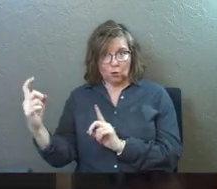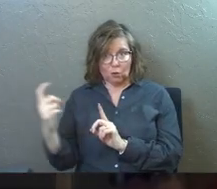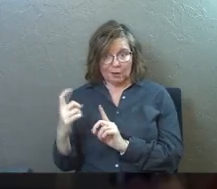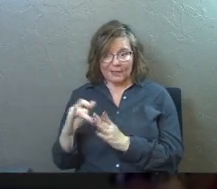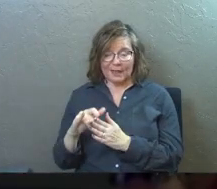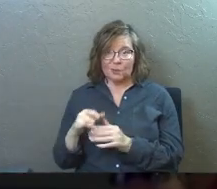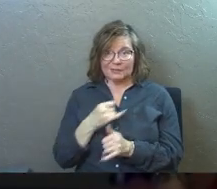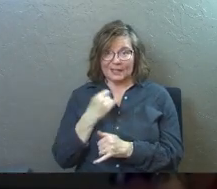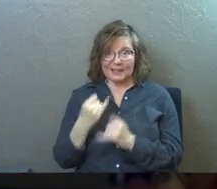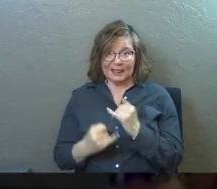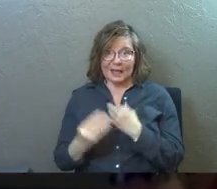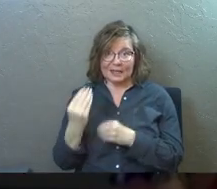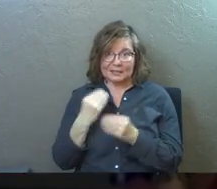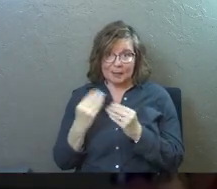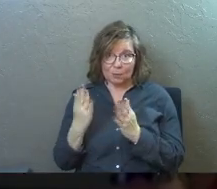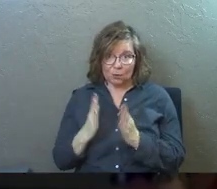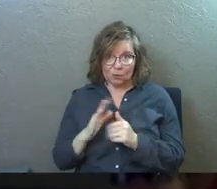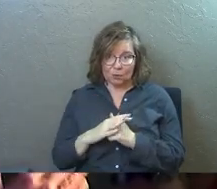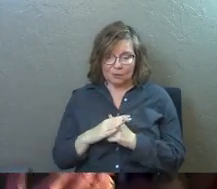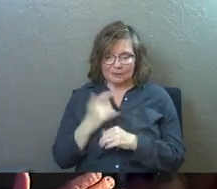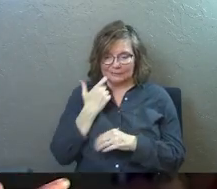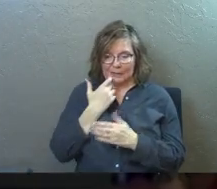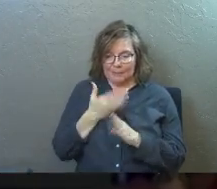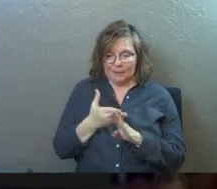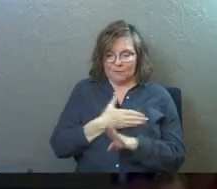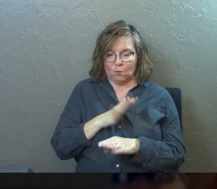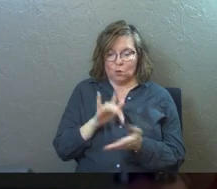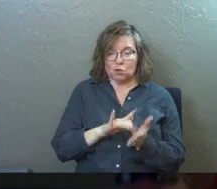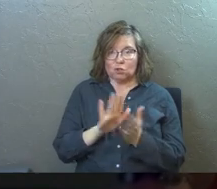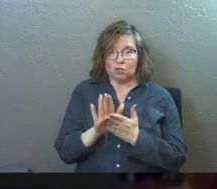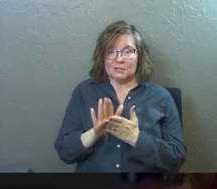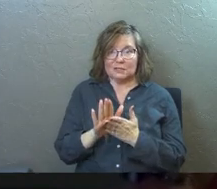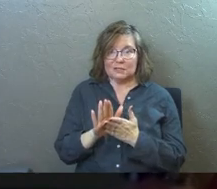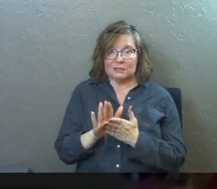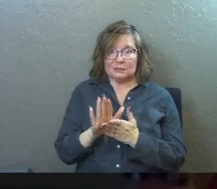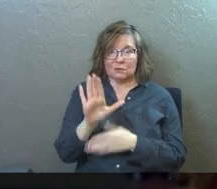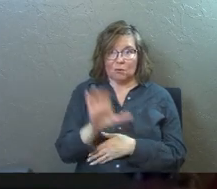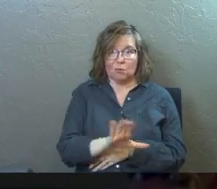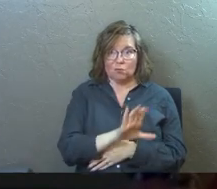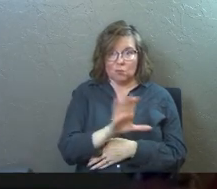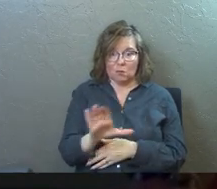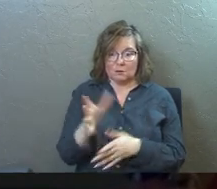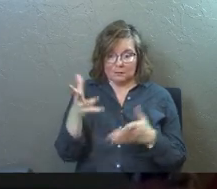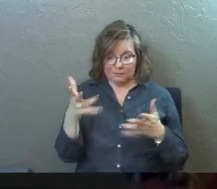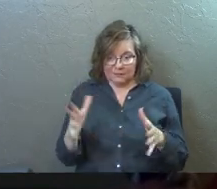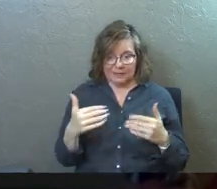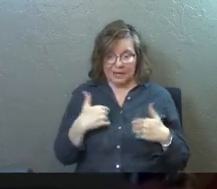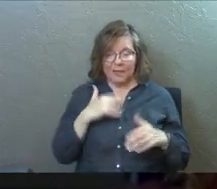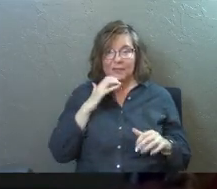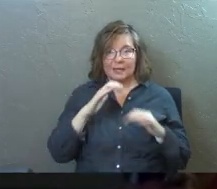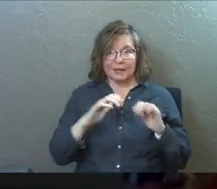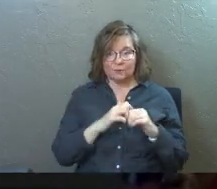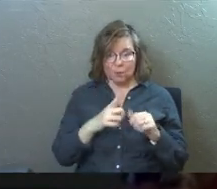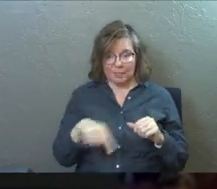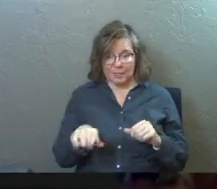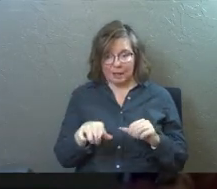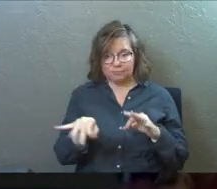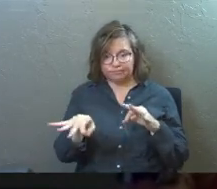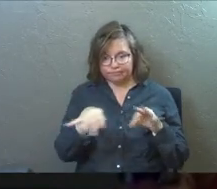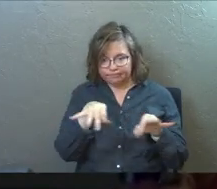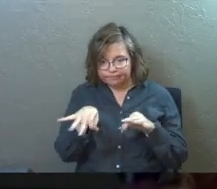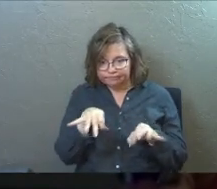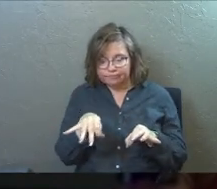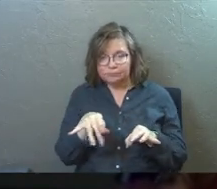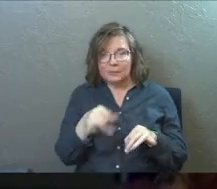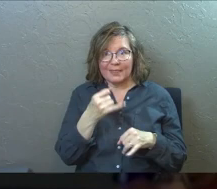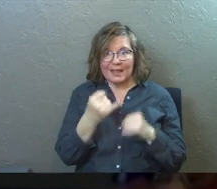that was at the last supper, right before Jesus went to the cross. And after Jesus had had that conversation with them, and even